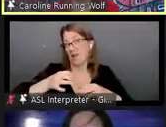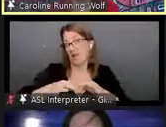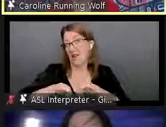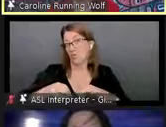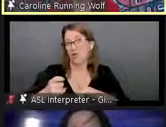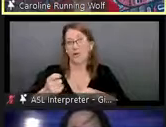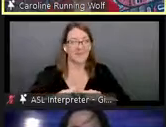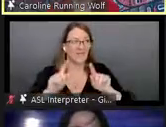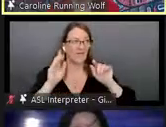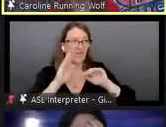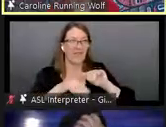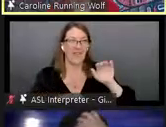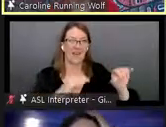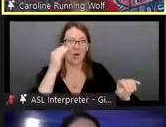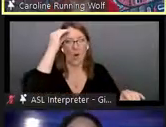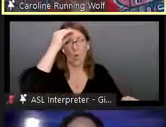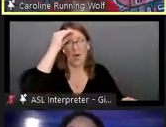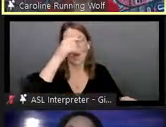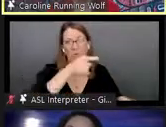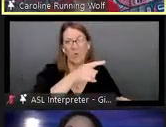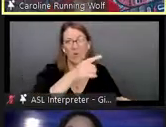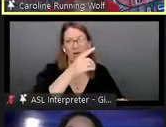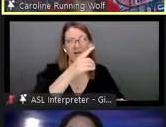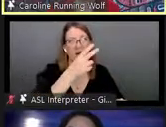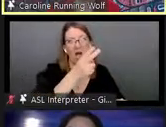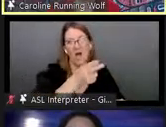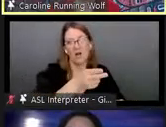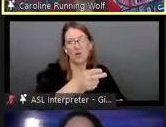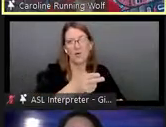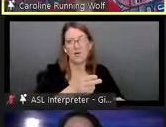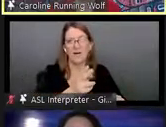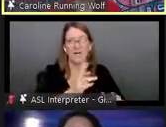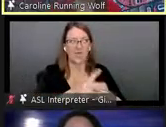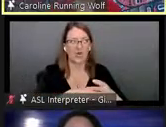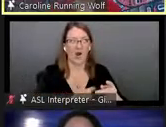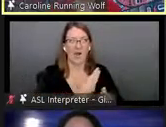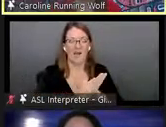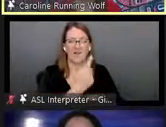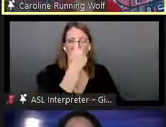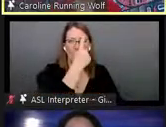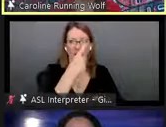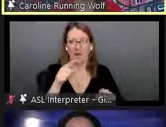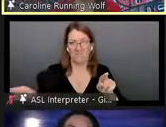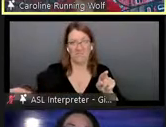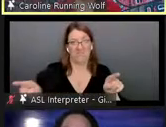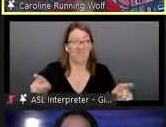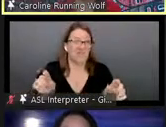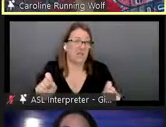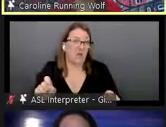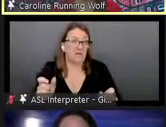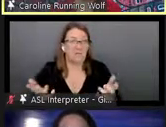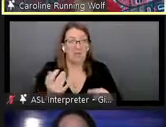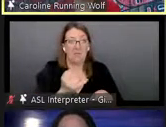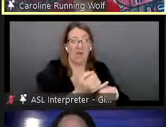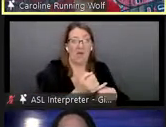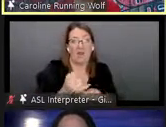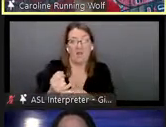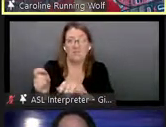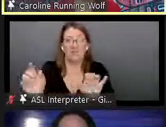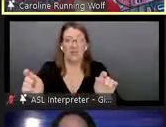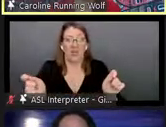the oahu honolulu variant and it should be possible to adjust accordingly